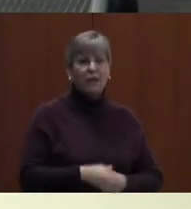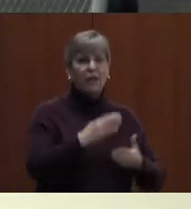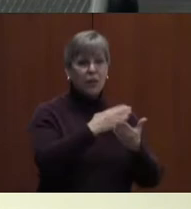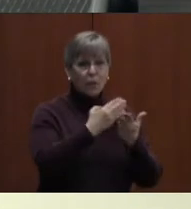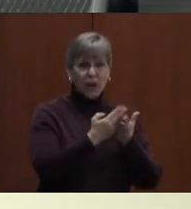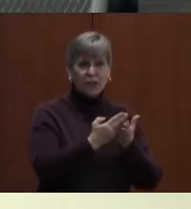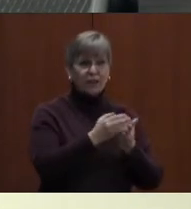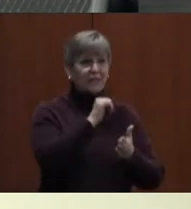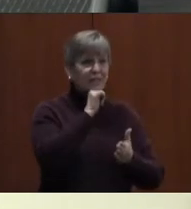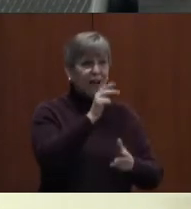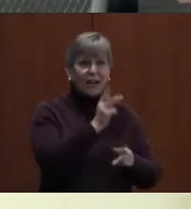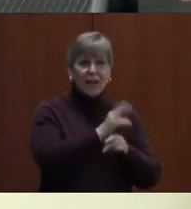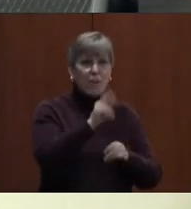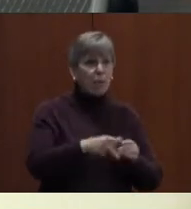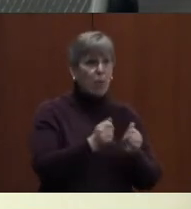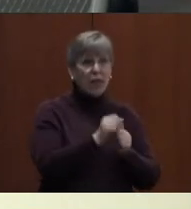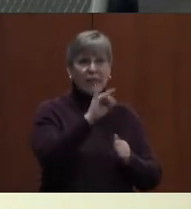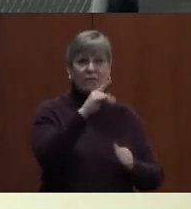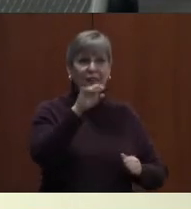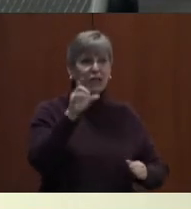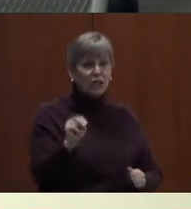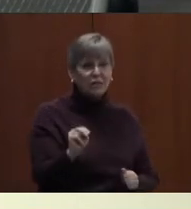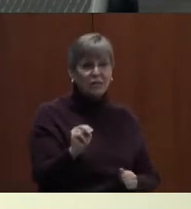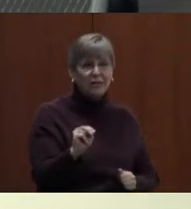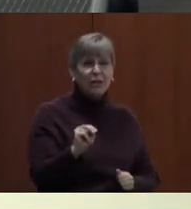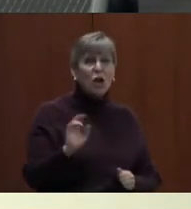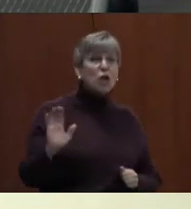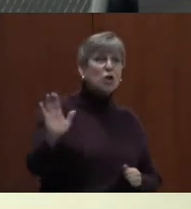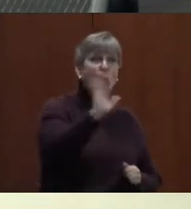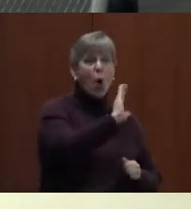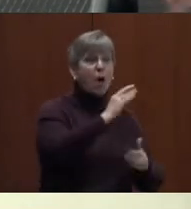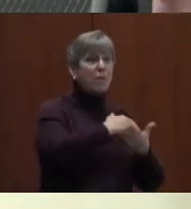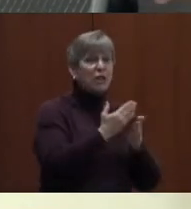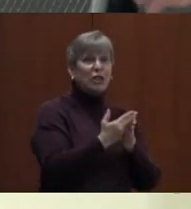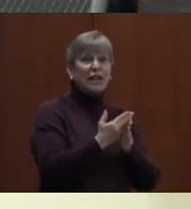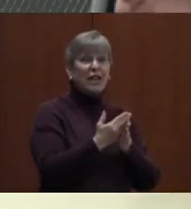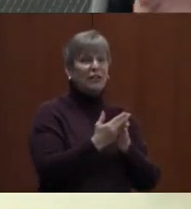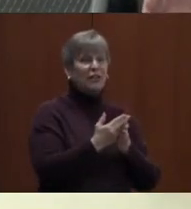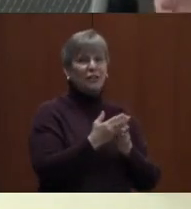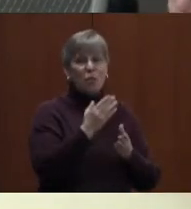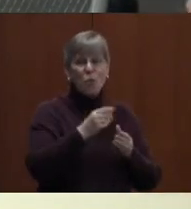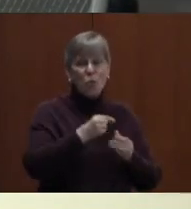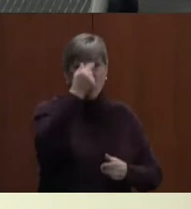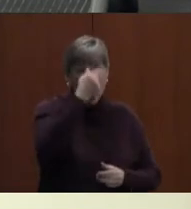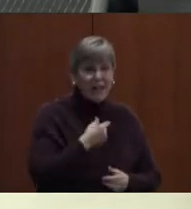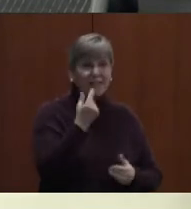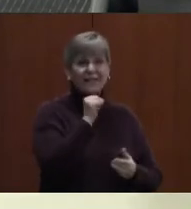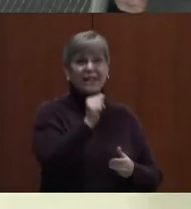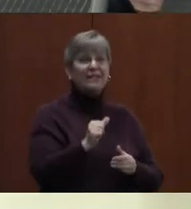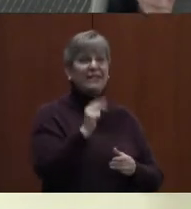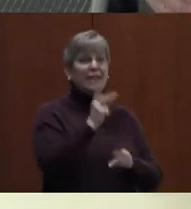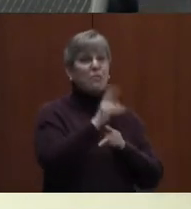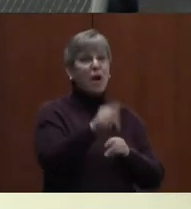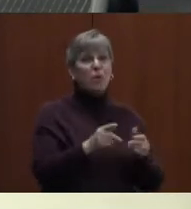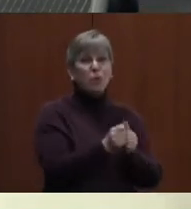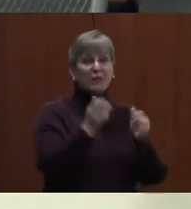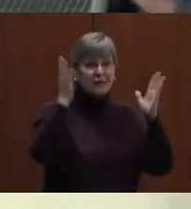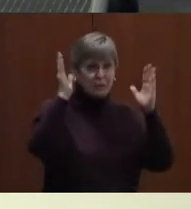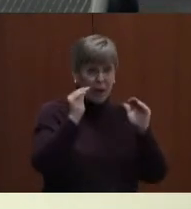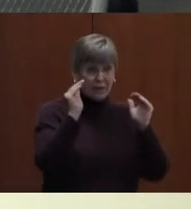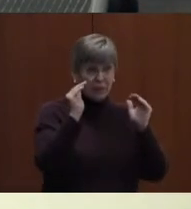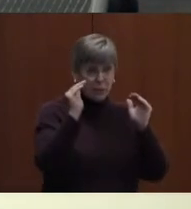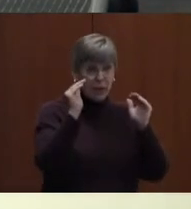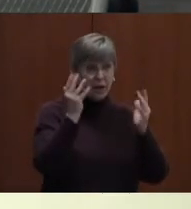doesn't even keep up with inflation. Your budget is so lean, it doesn't keep up with what is expected to be